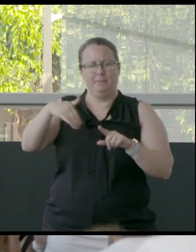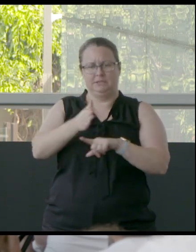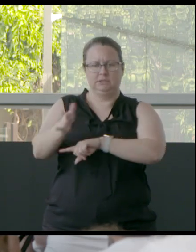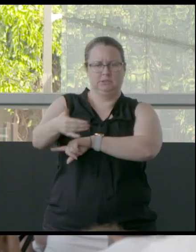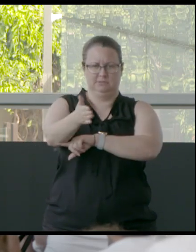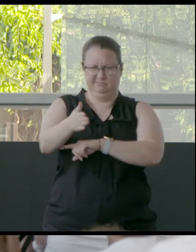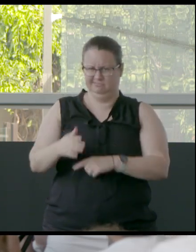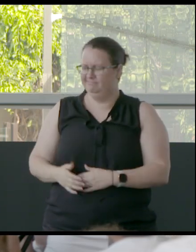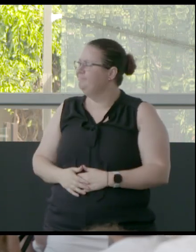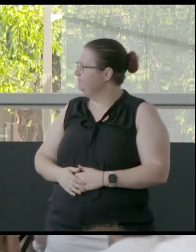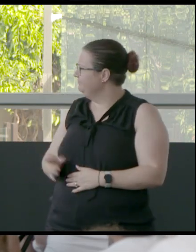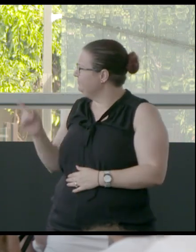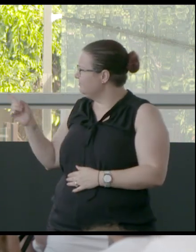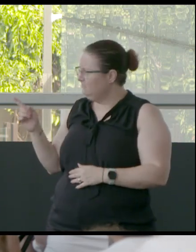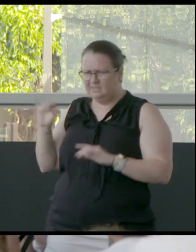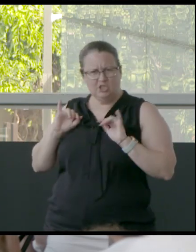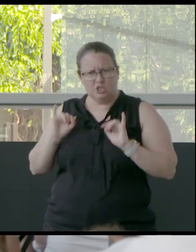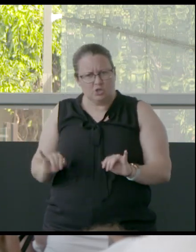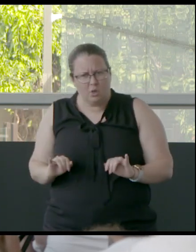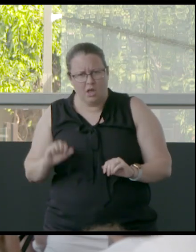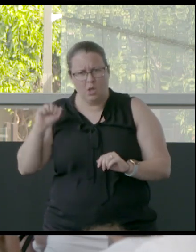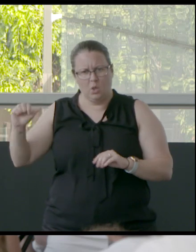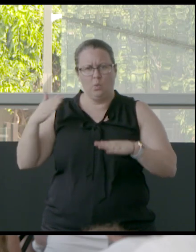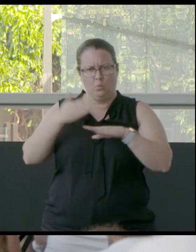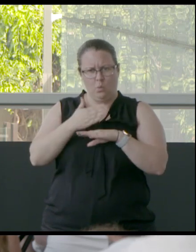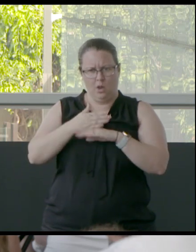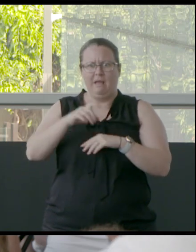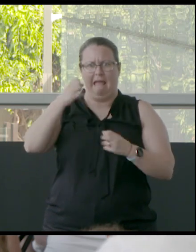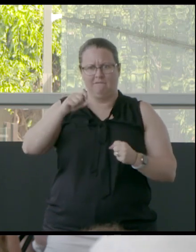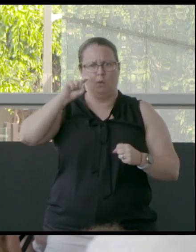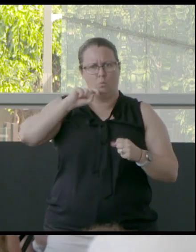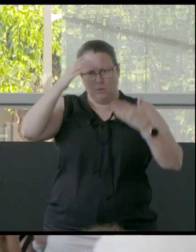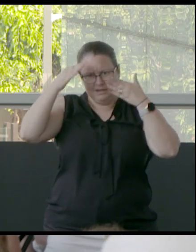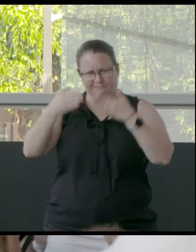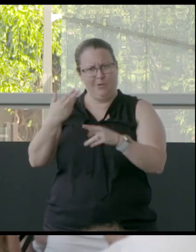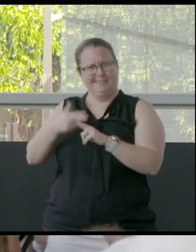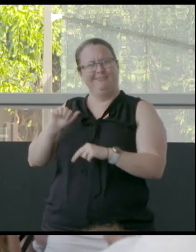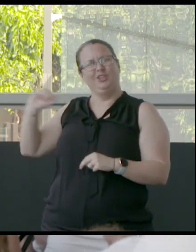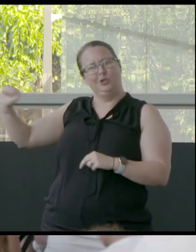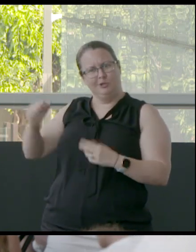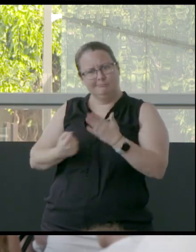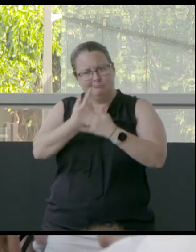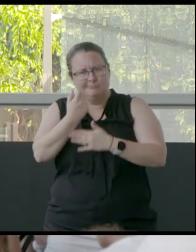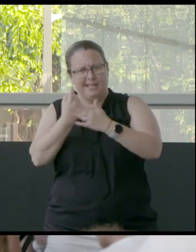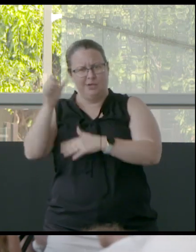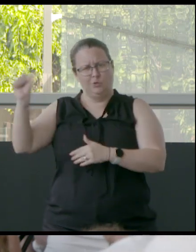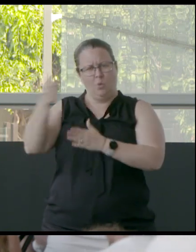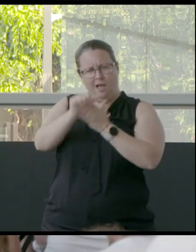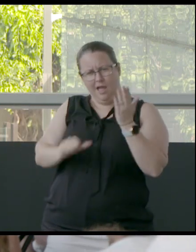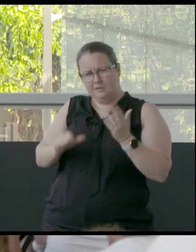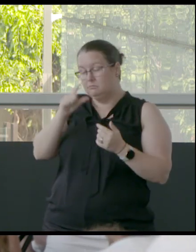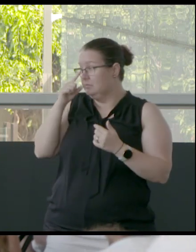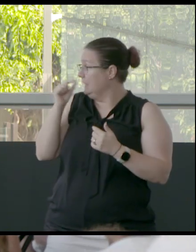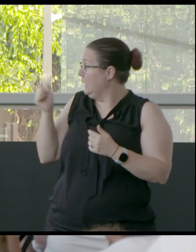Well, that's shocking, because, you know, in your work, water's been a constant theme. It's always a recurring theme. I wonder if you could just